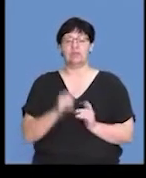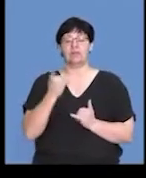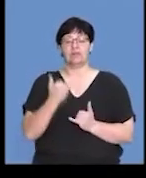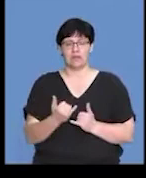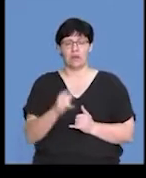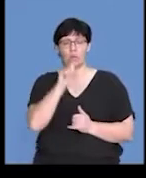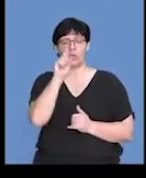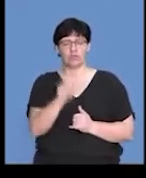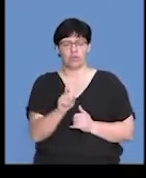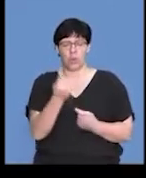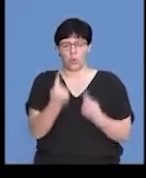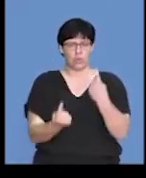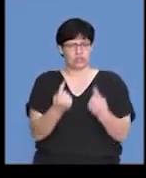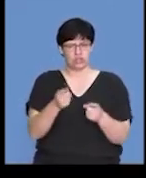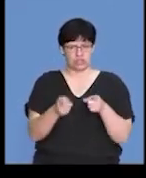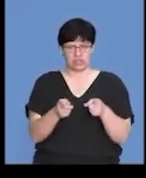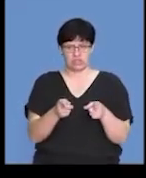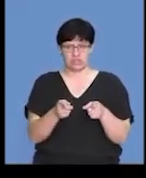reads,